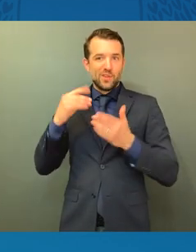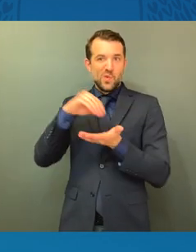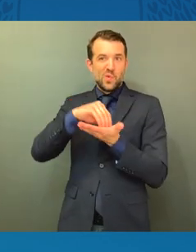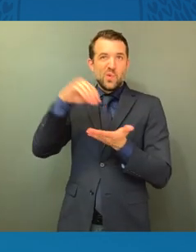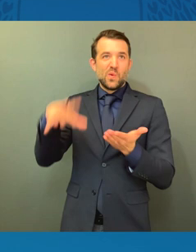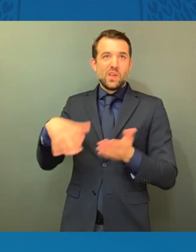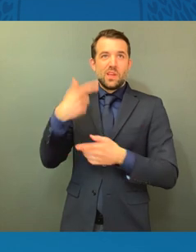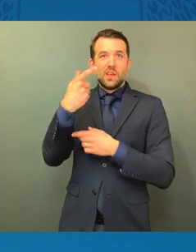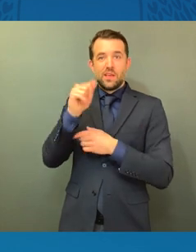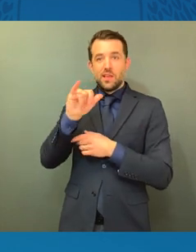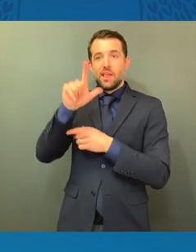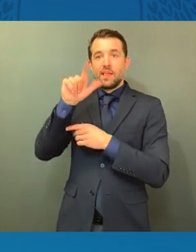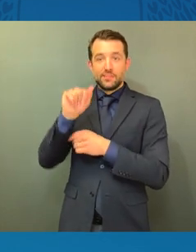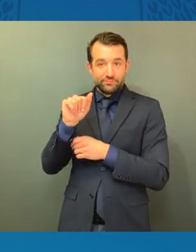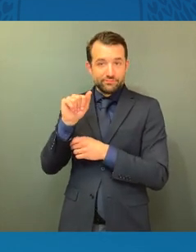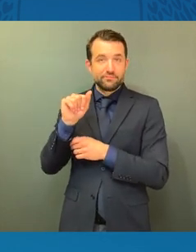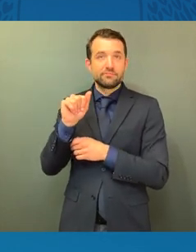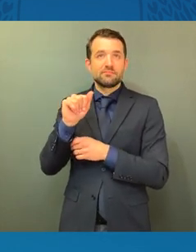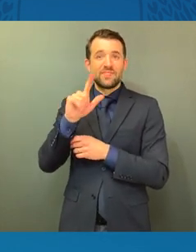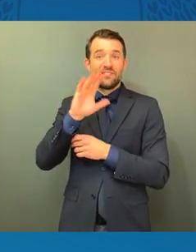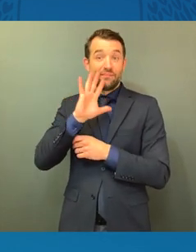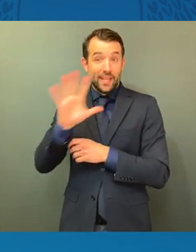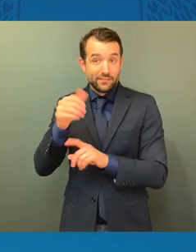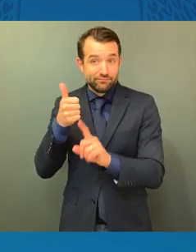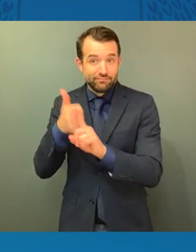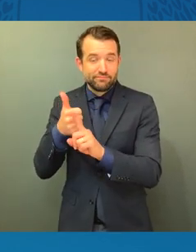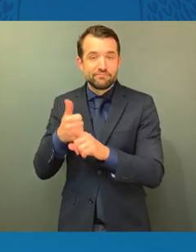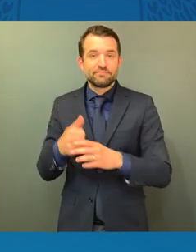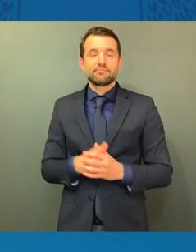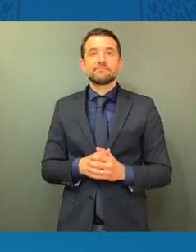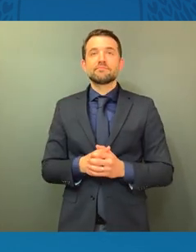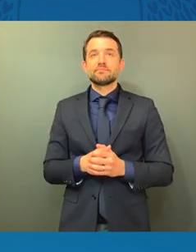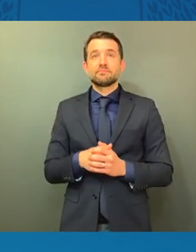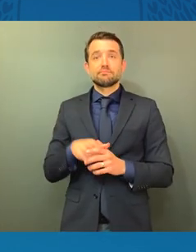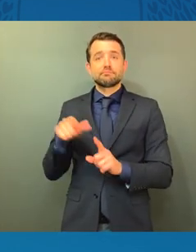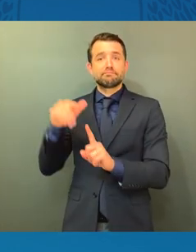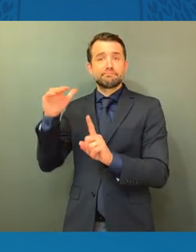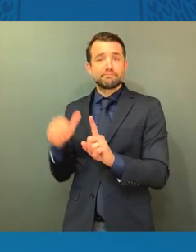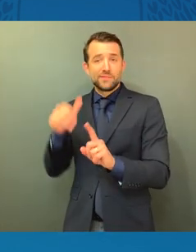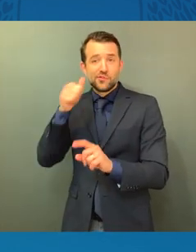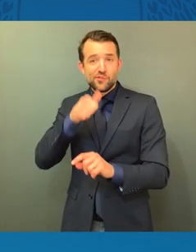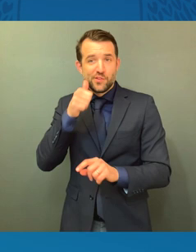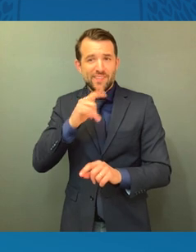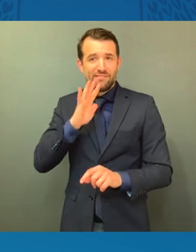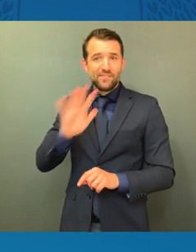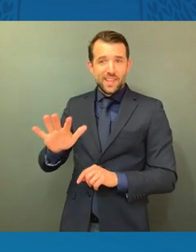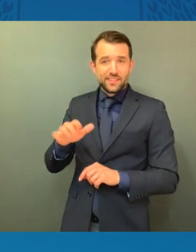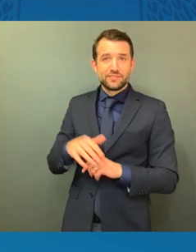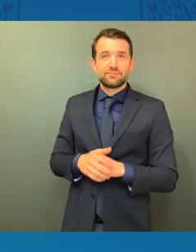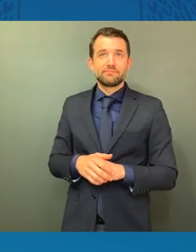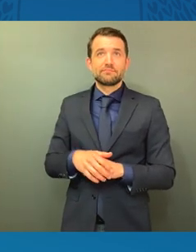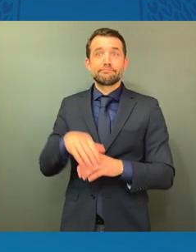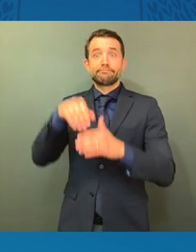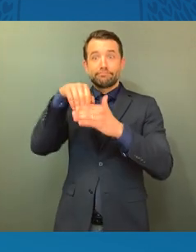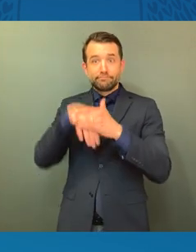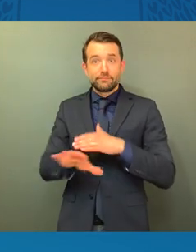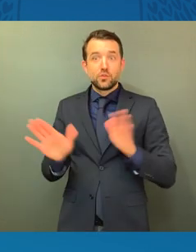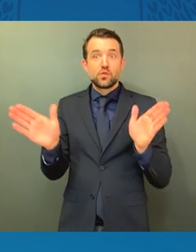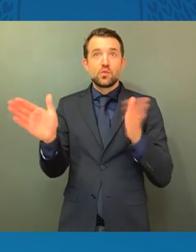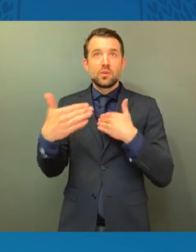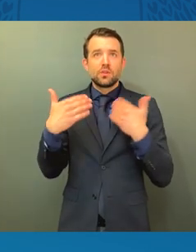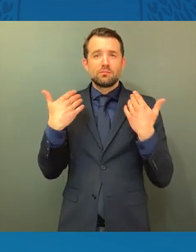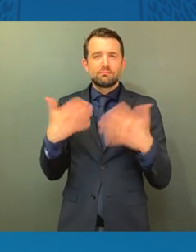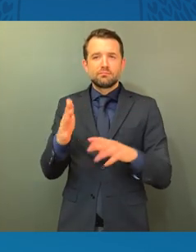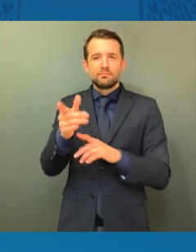and she was five years old. And from the moment I walked into her classroom, she was glued by my side.